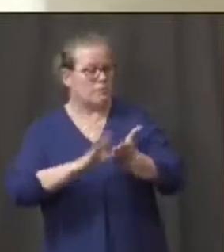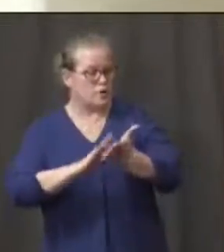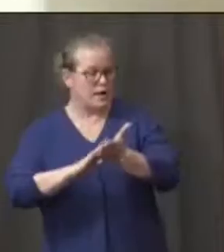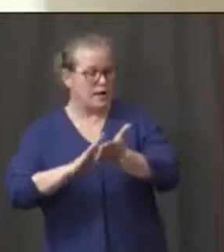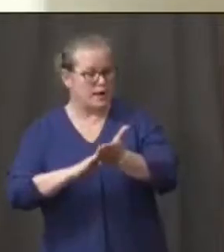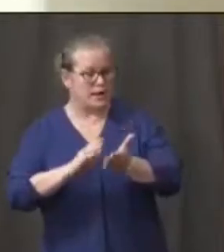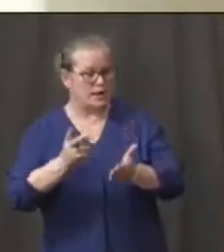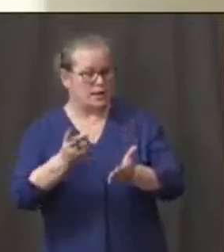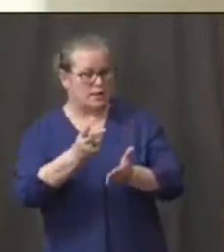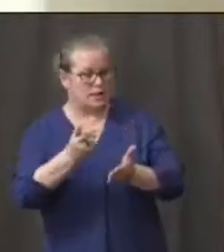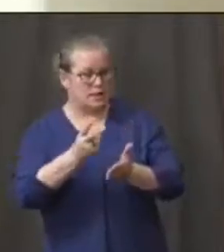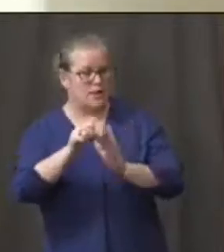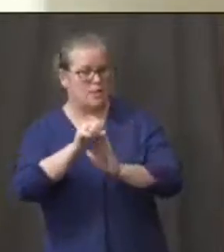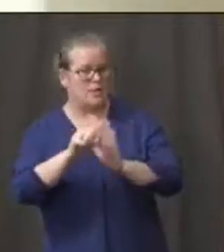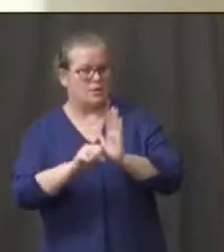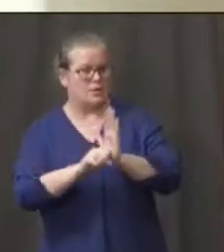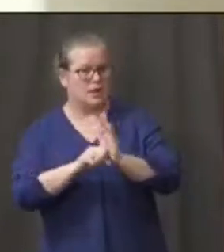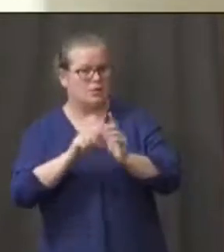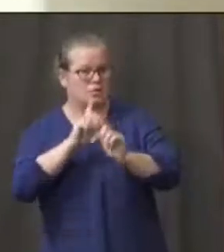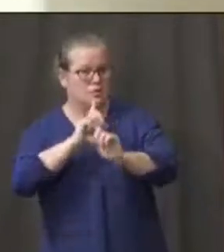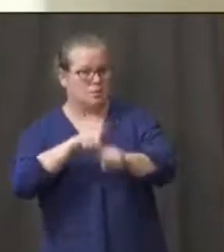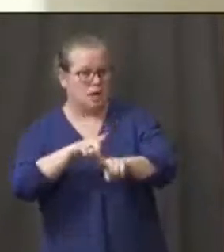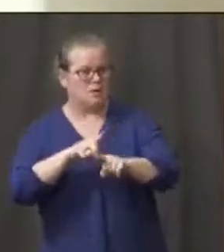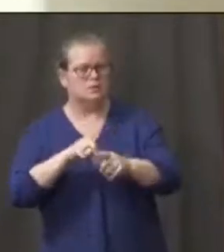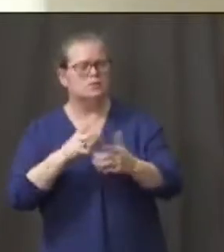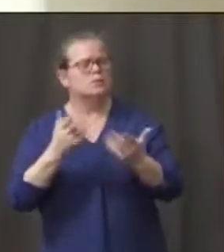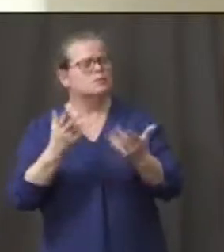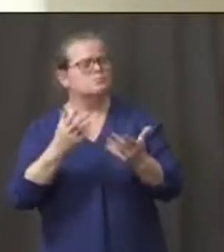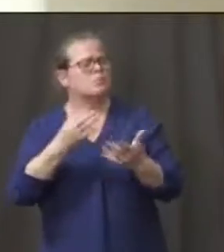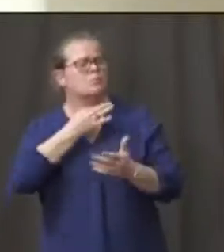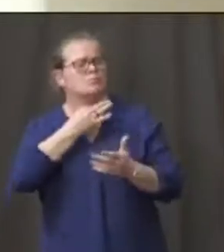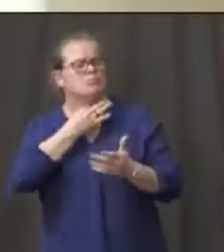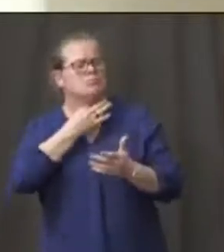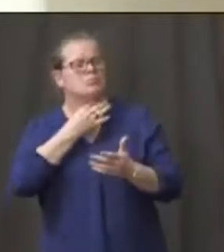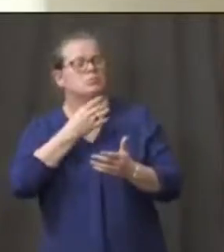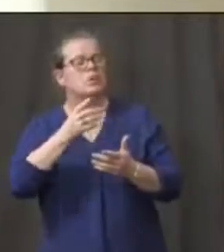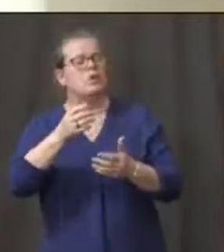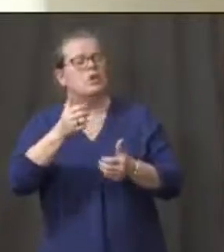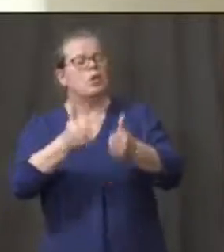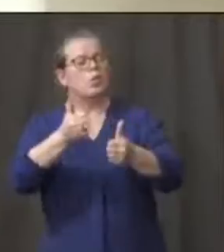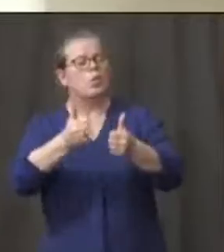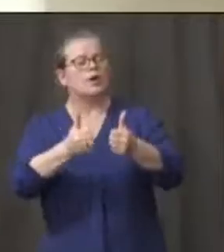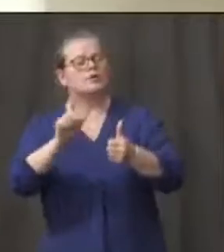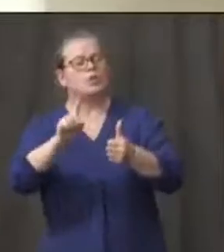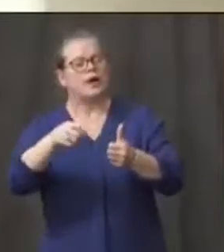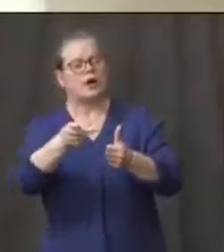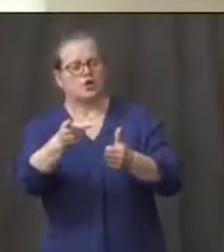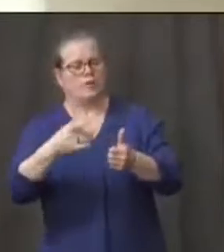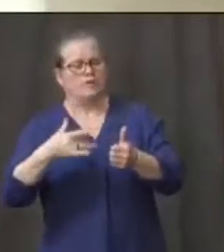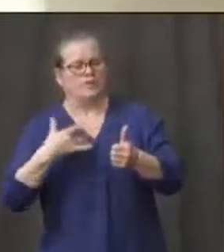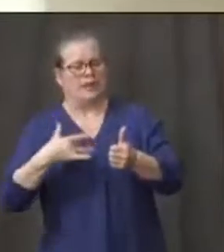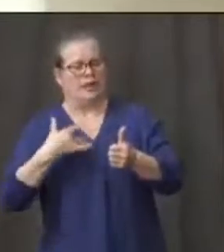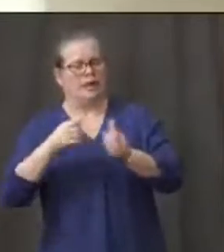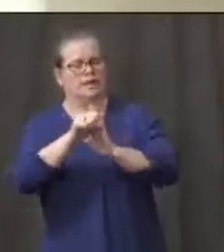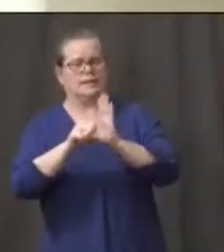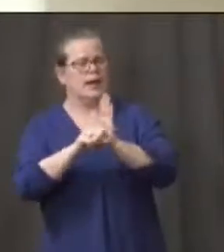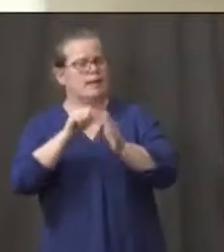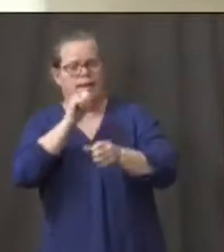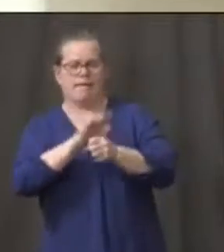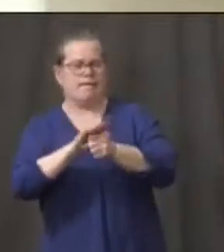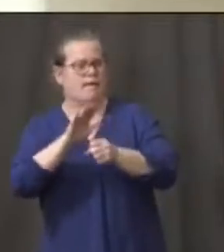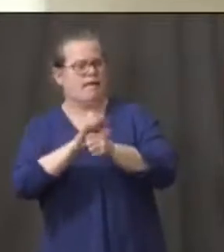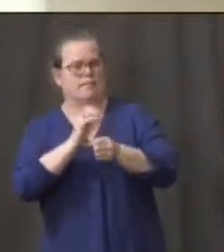state's response fall short? Where were some of the areas that you were frustrated as mayors with how the Lamont